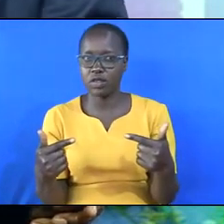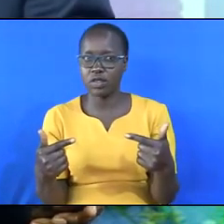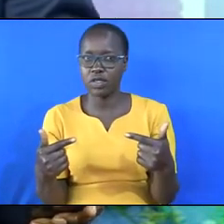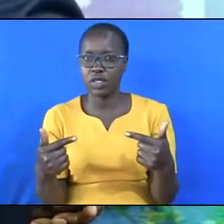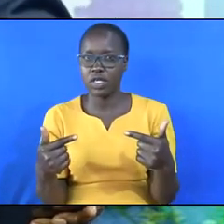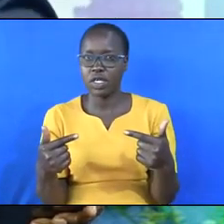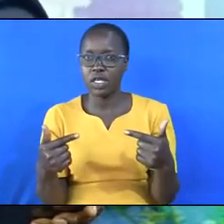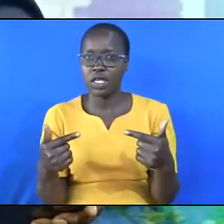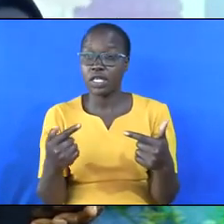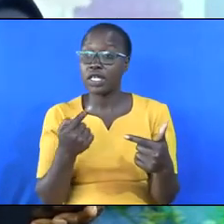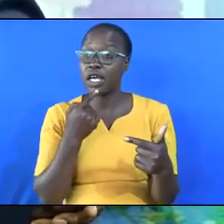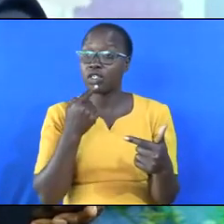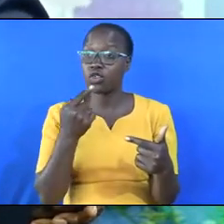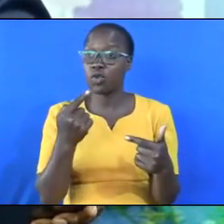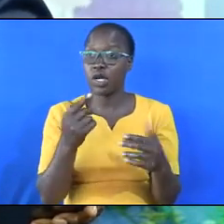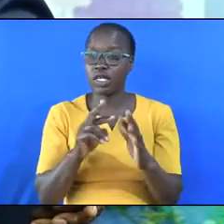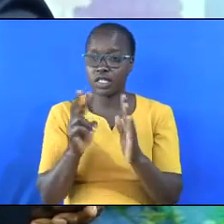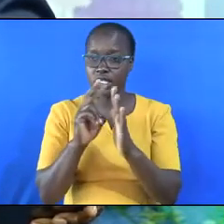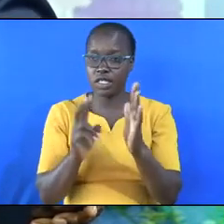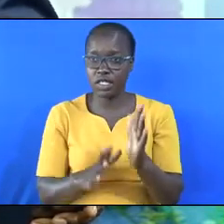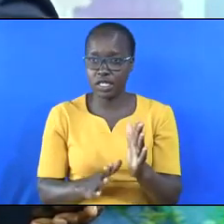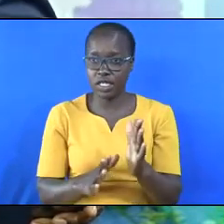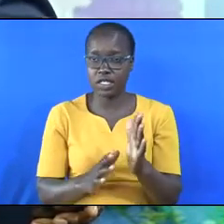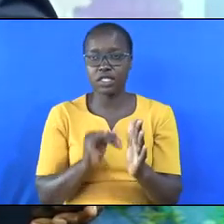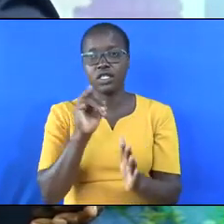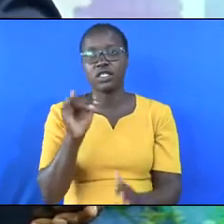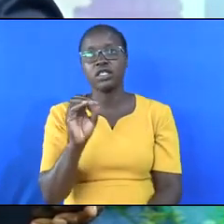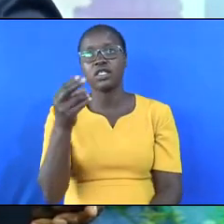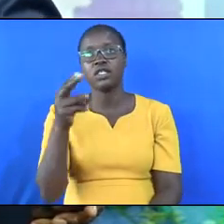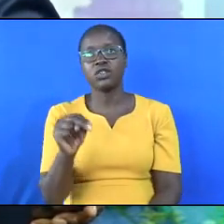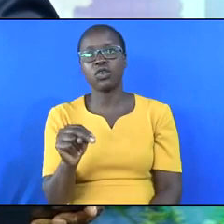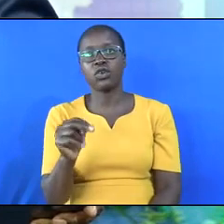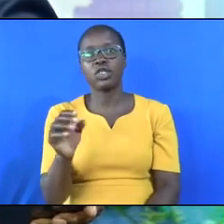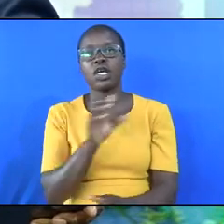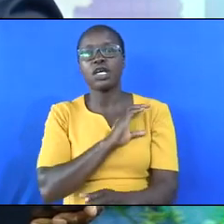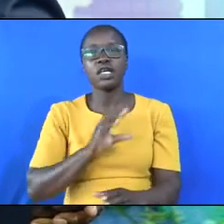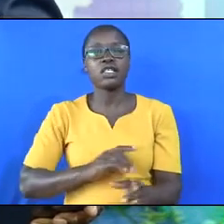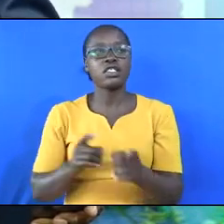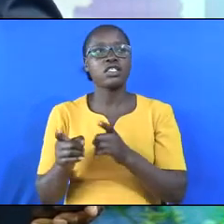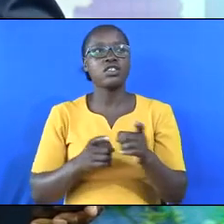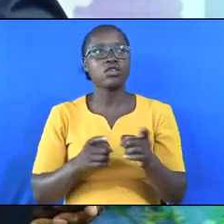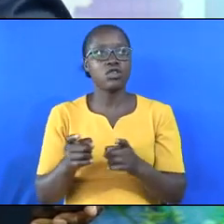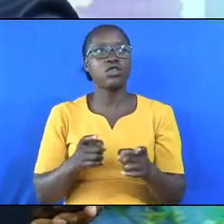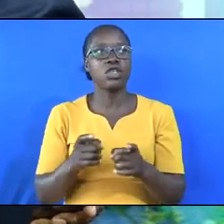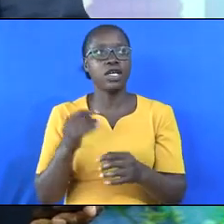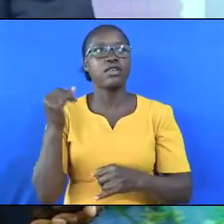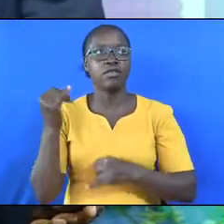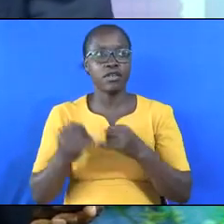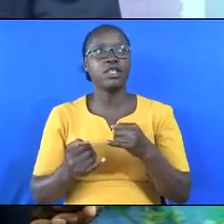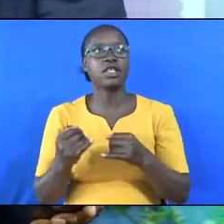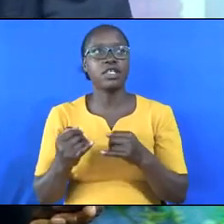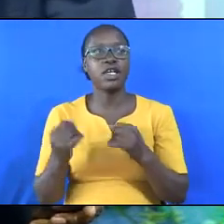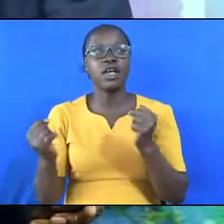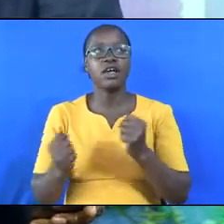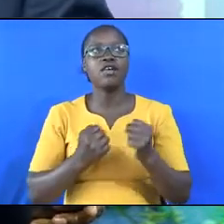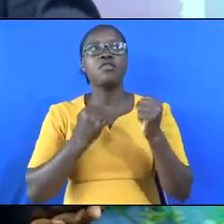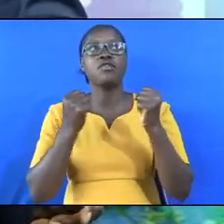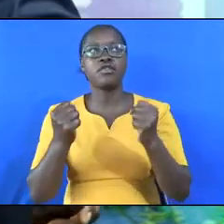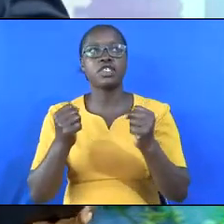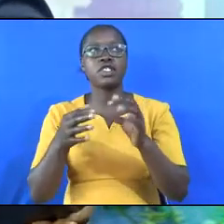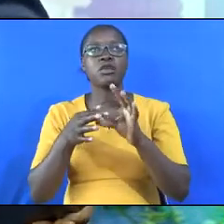He assured his readers, John, that Christ was in control, and that in the end, victory